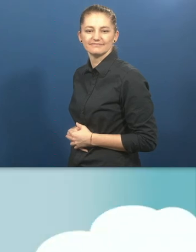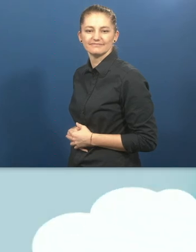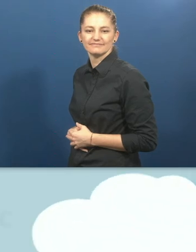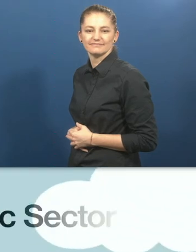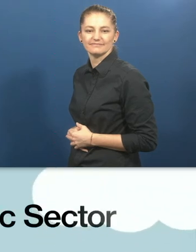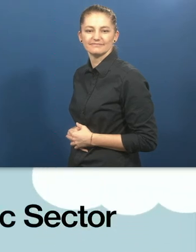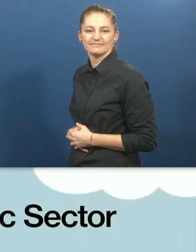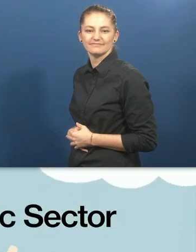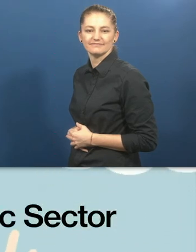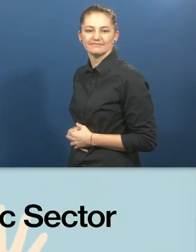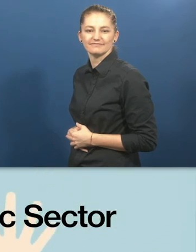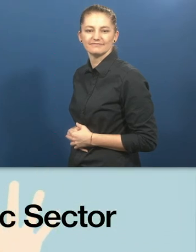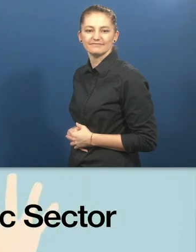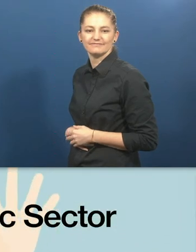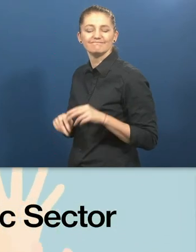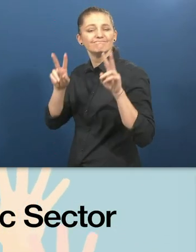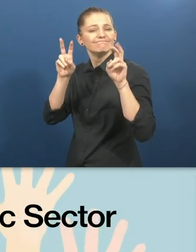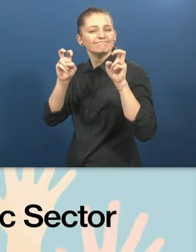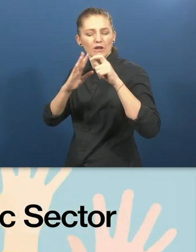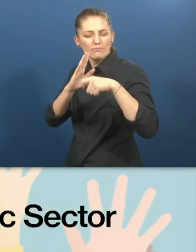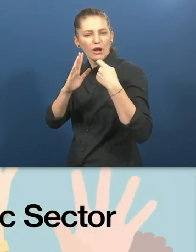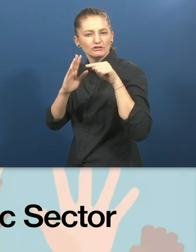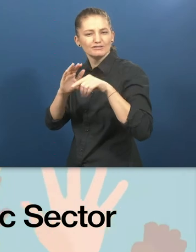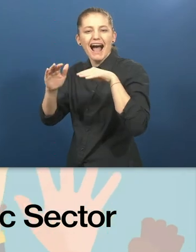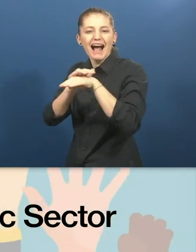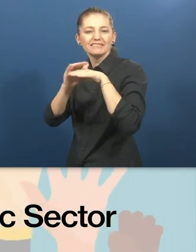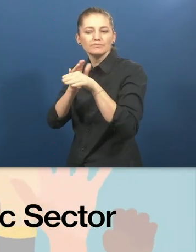What is accessible public sector employment about?